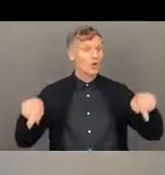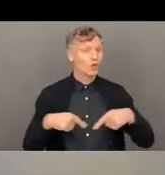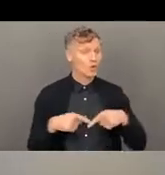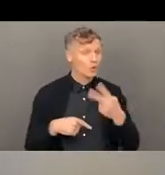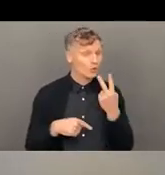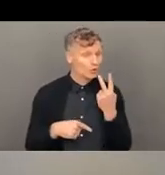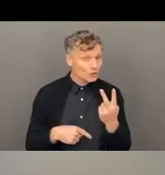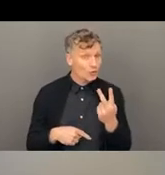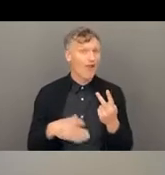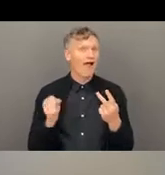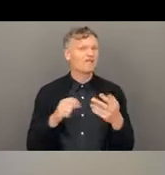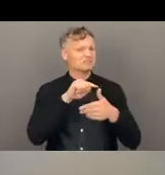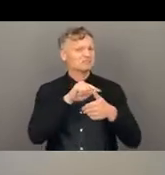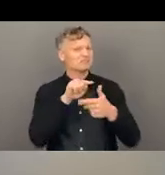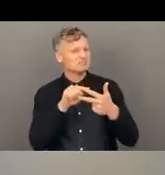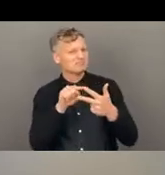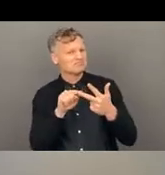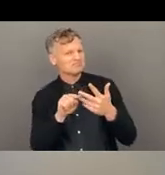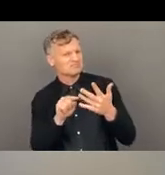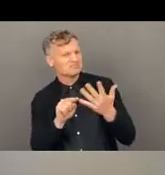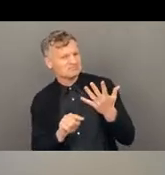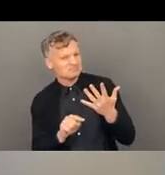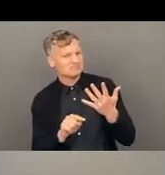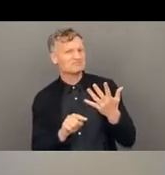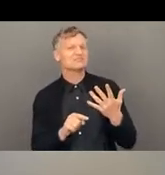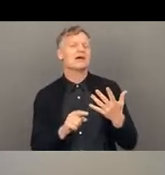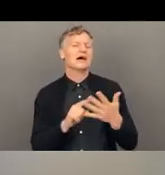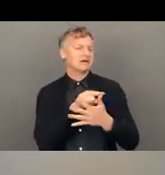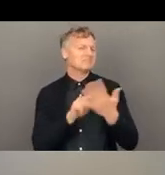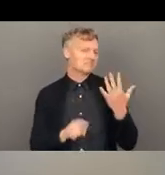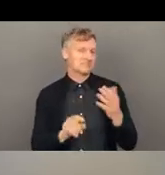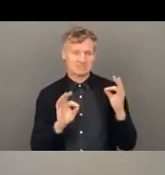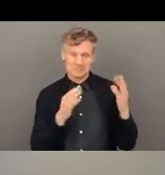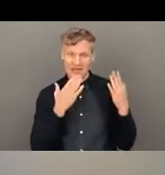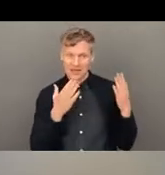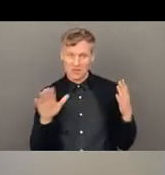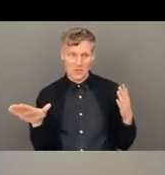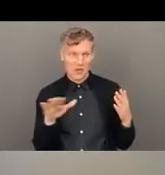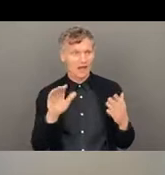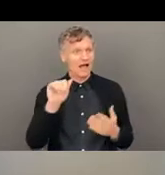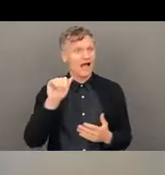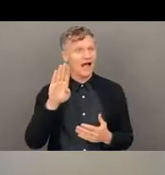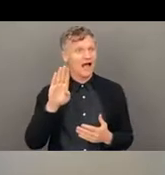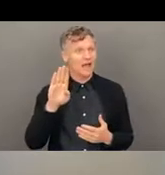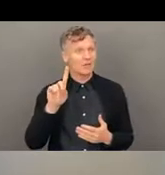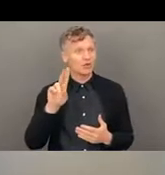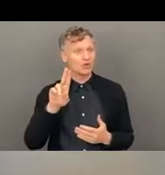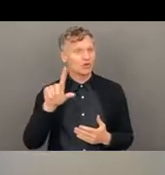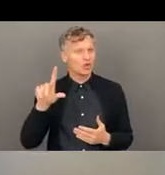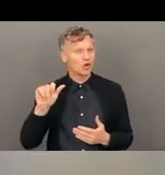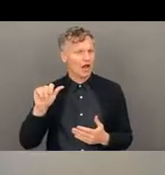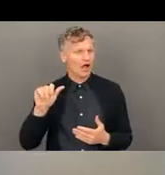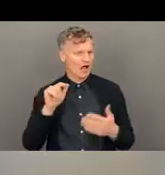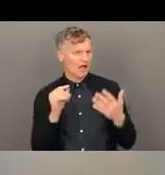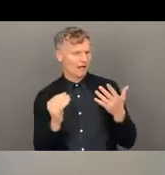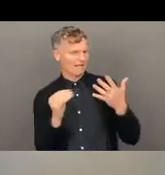and yourself, Rachel. Thanks for joining us. So, yeah. I think we had Abdullah as well, but he was very quiet. He didn't say